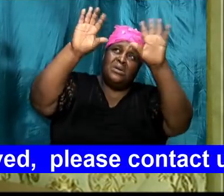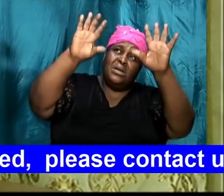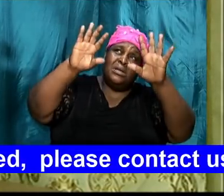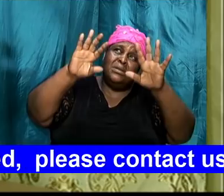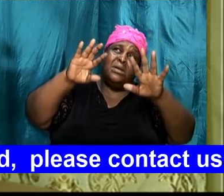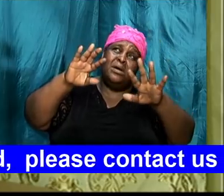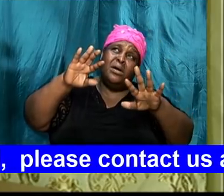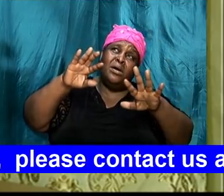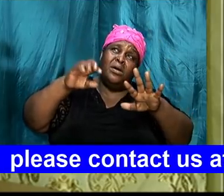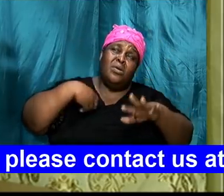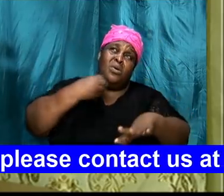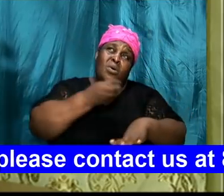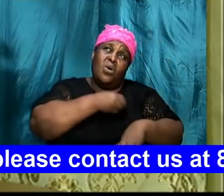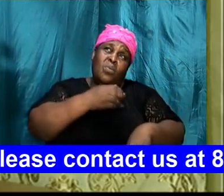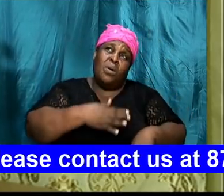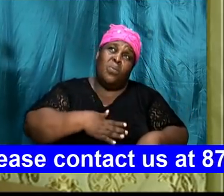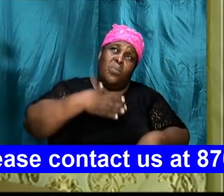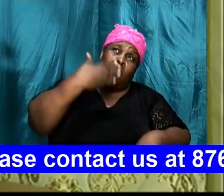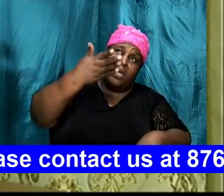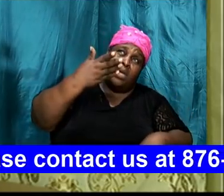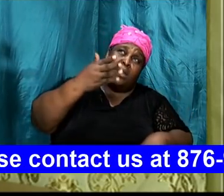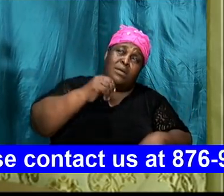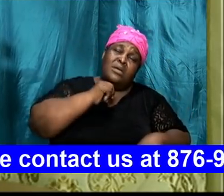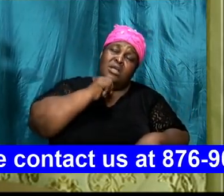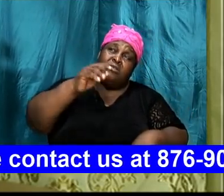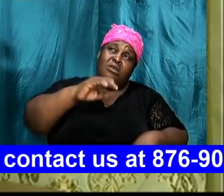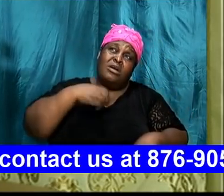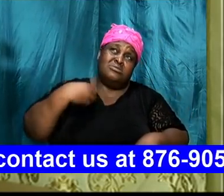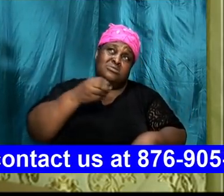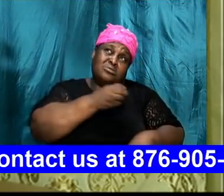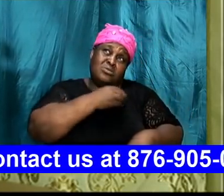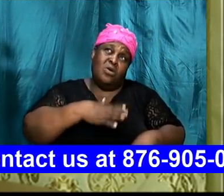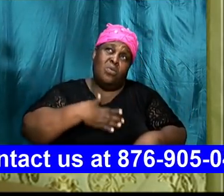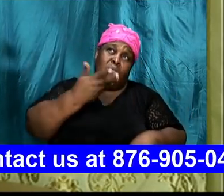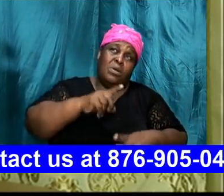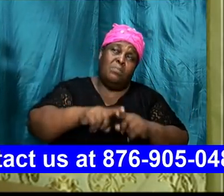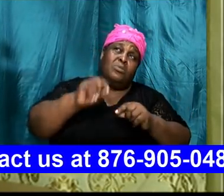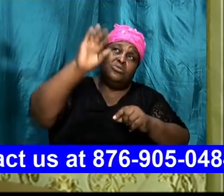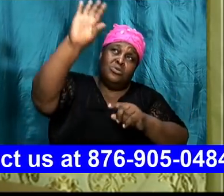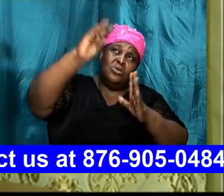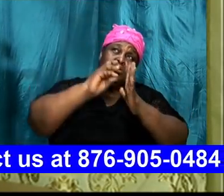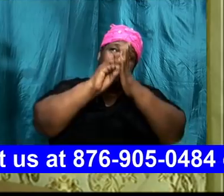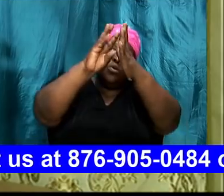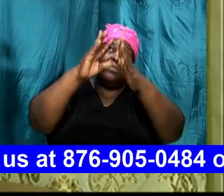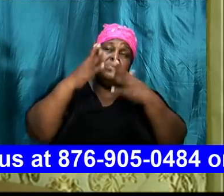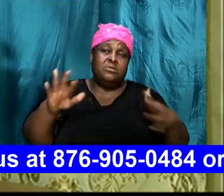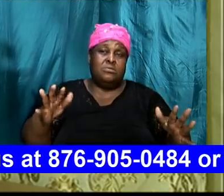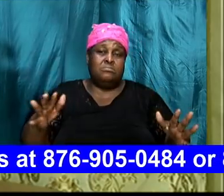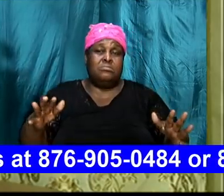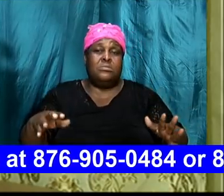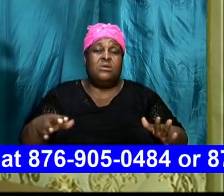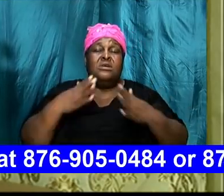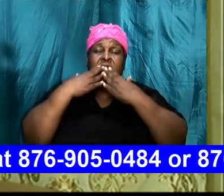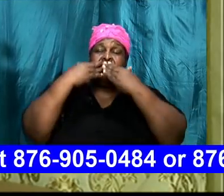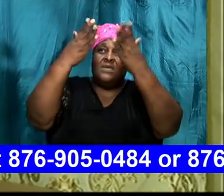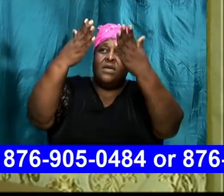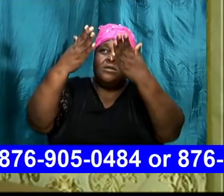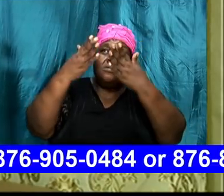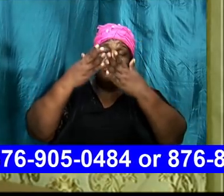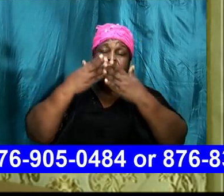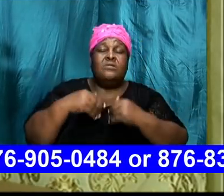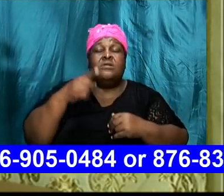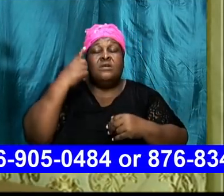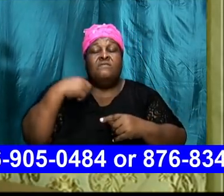it's not our will but your will be done we thank you tonight for hearing we thank you tonight for